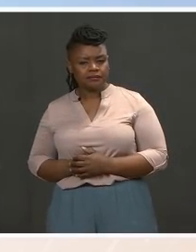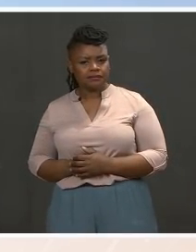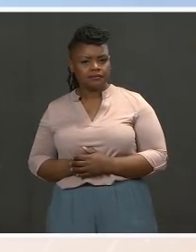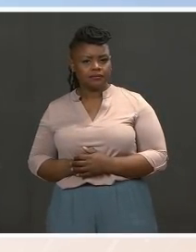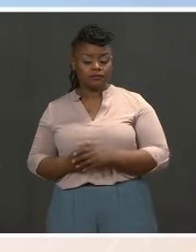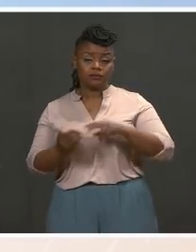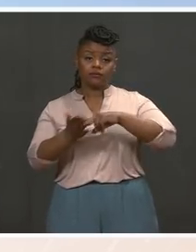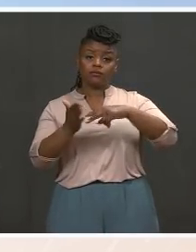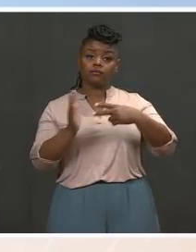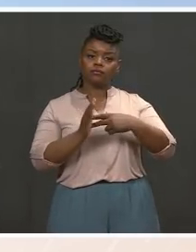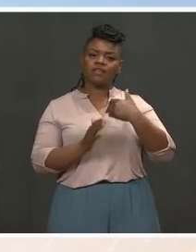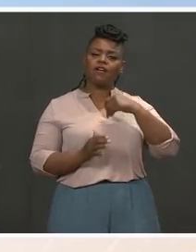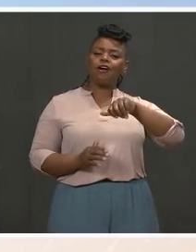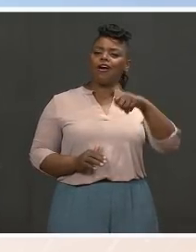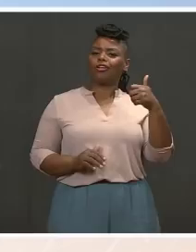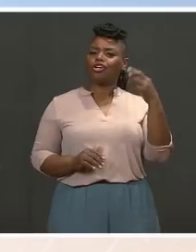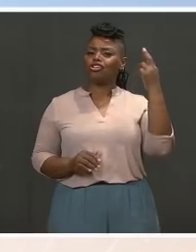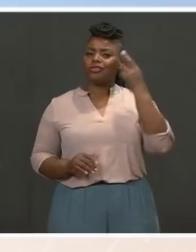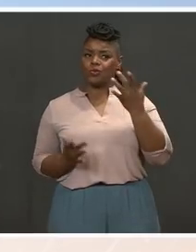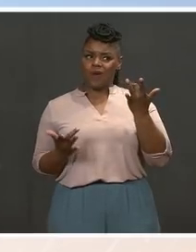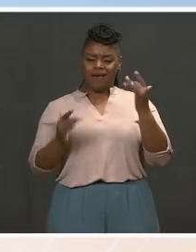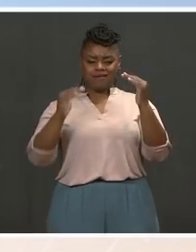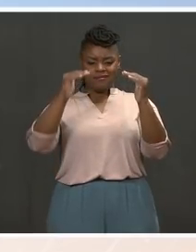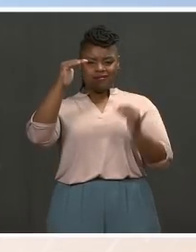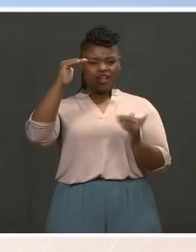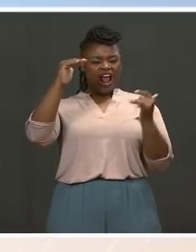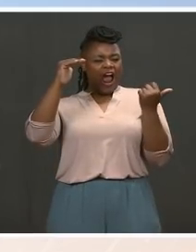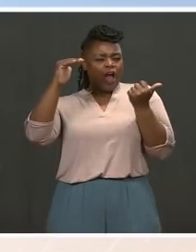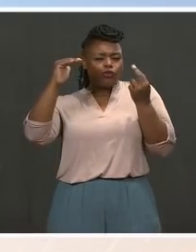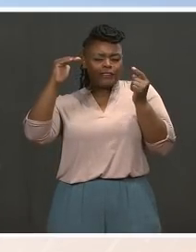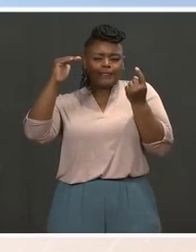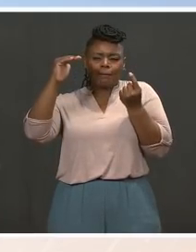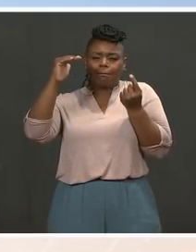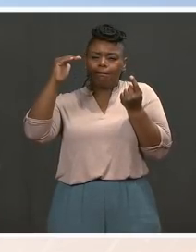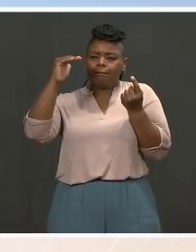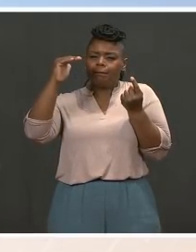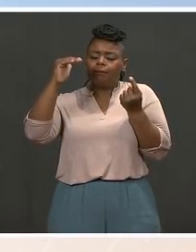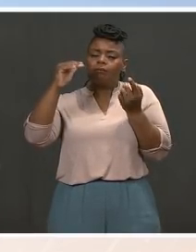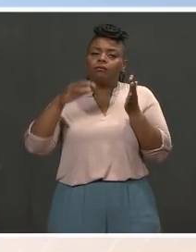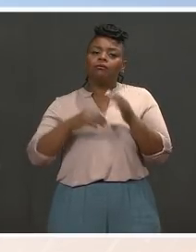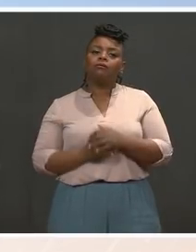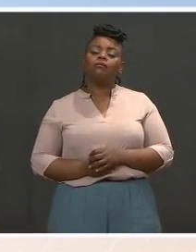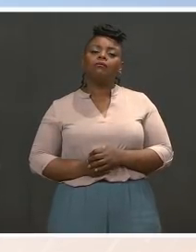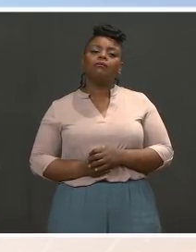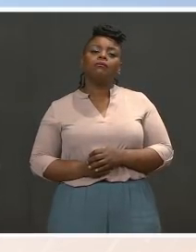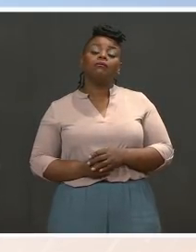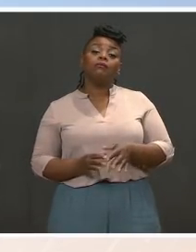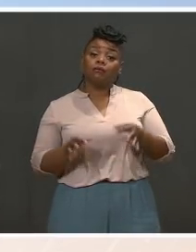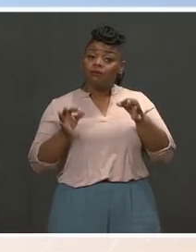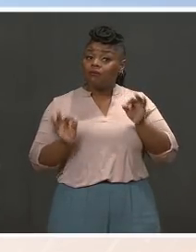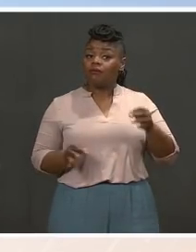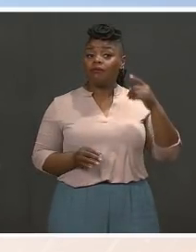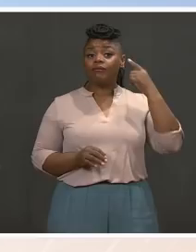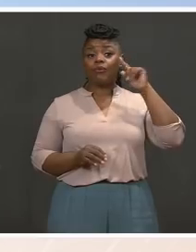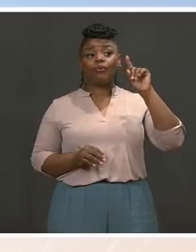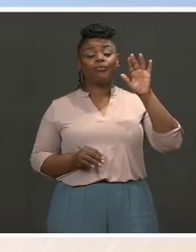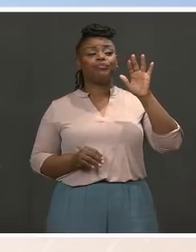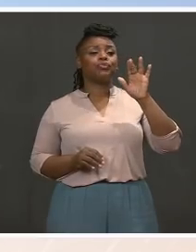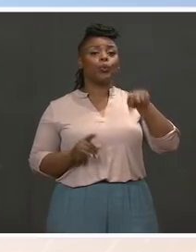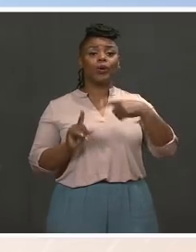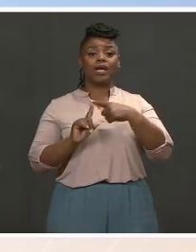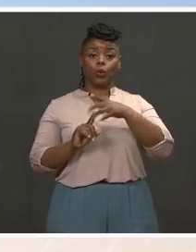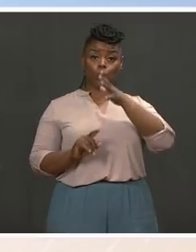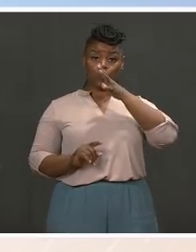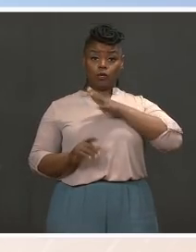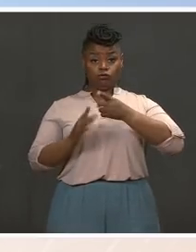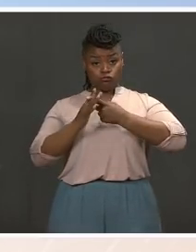that the wage gap among young adults is actually fairly small. And it opens up, particularly when women start families, which is why the care economy